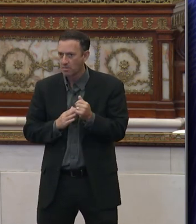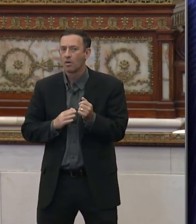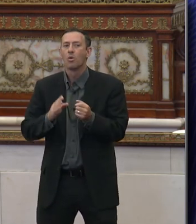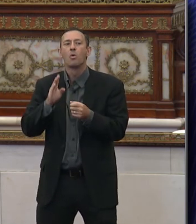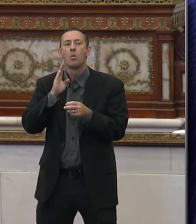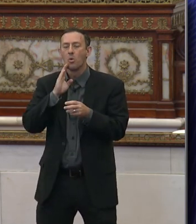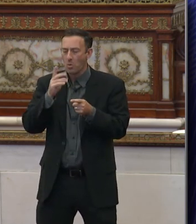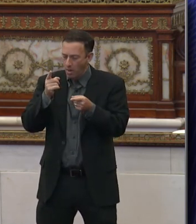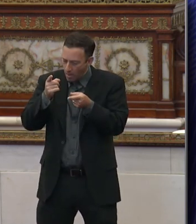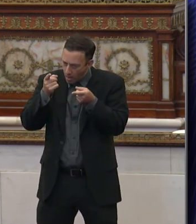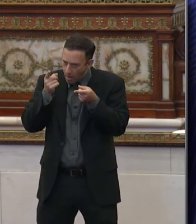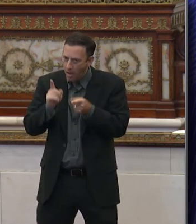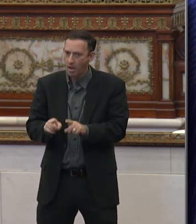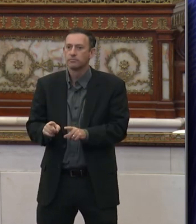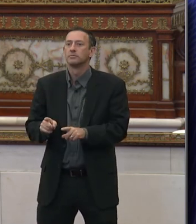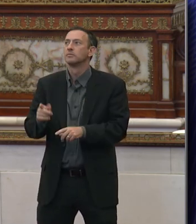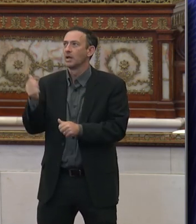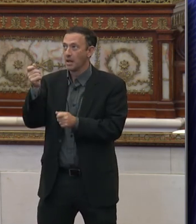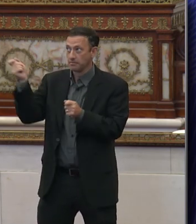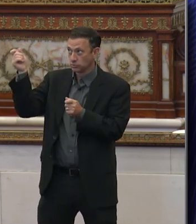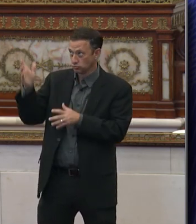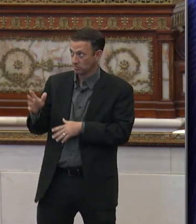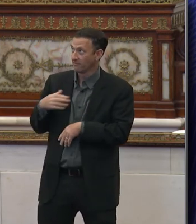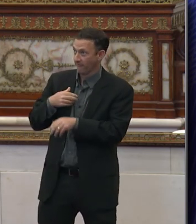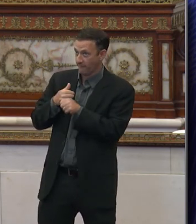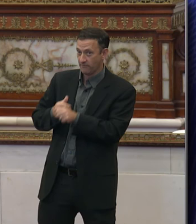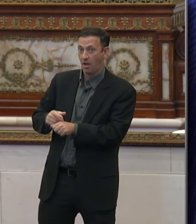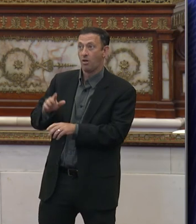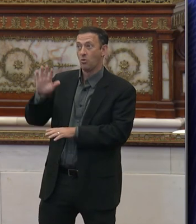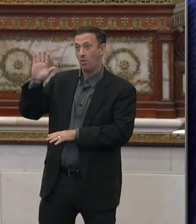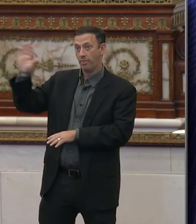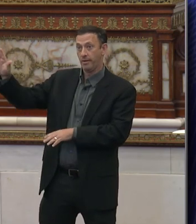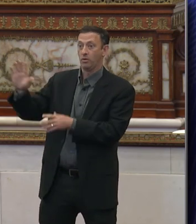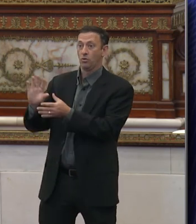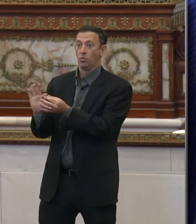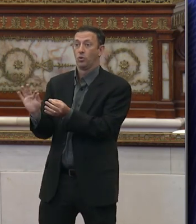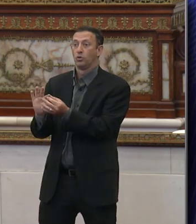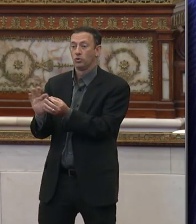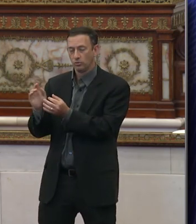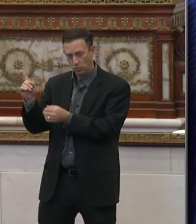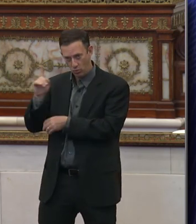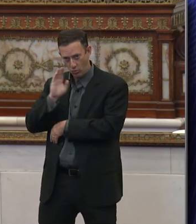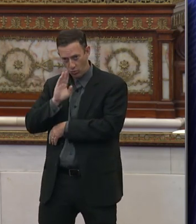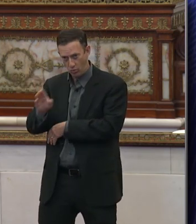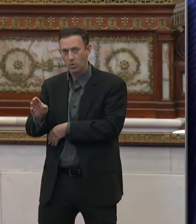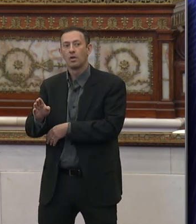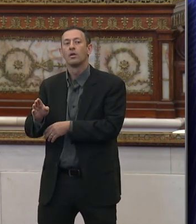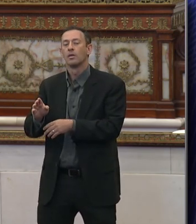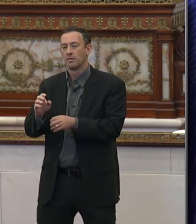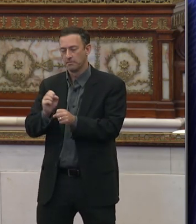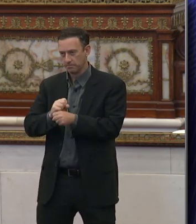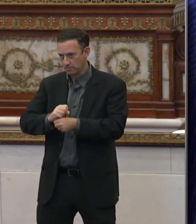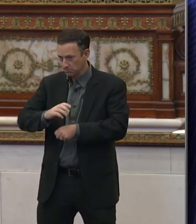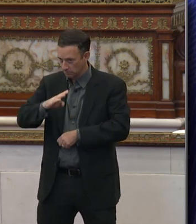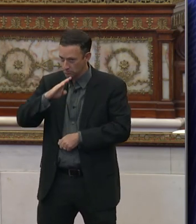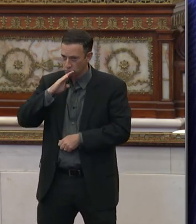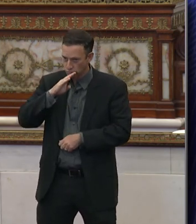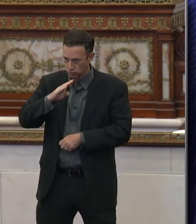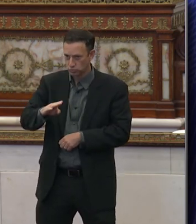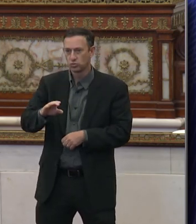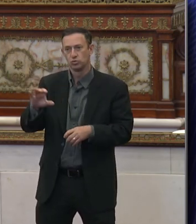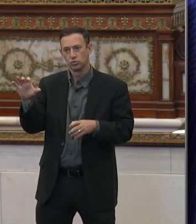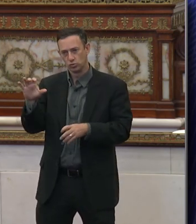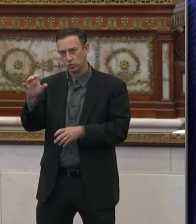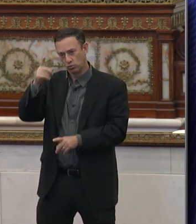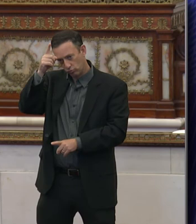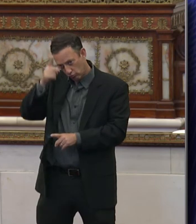happen. I'm going to take the administration at their word that they are going to come through and do what is the